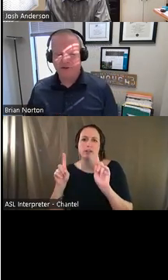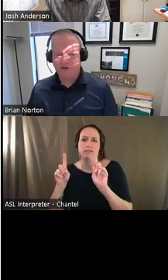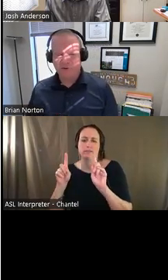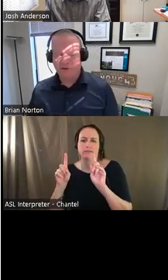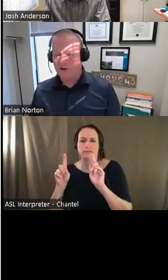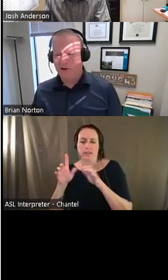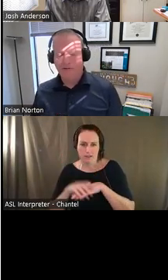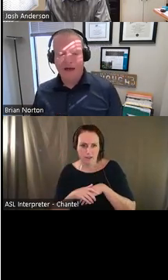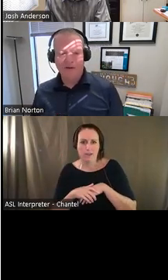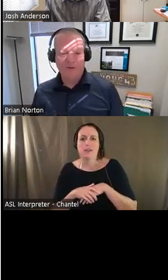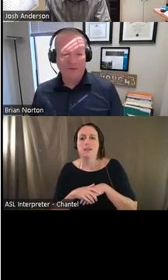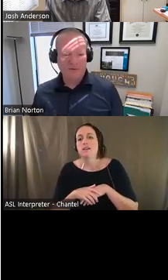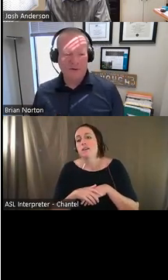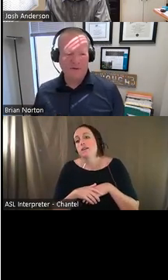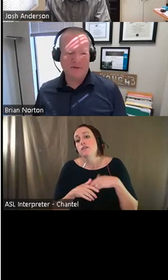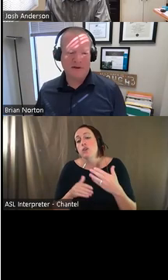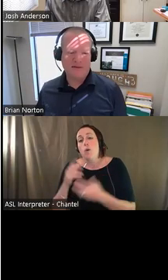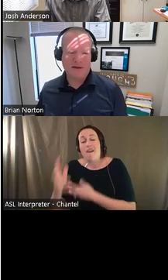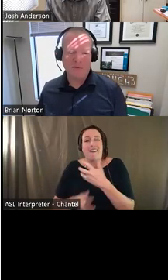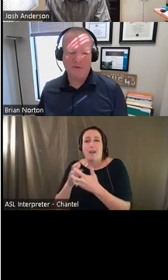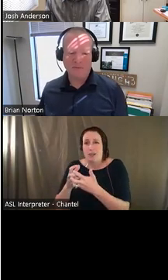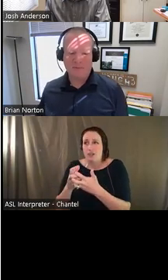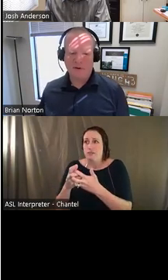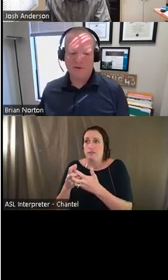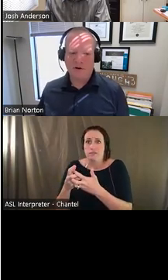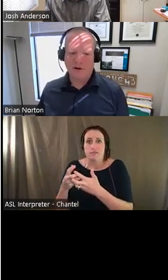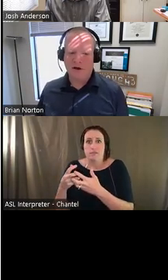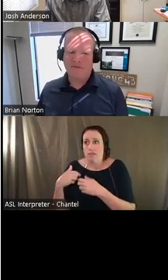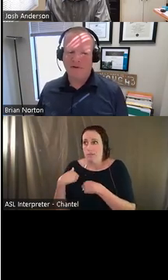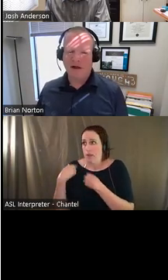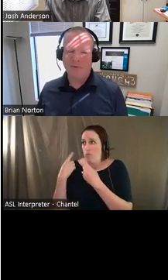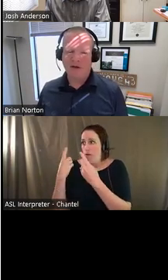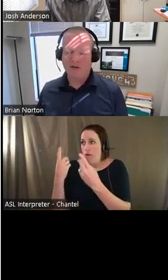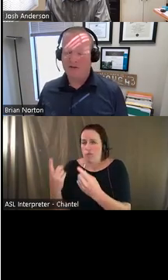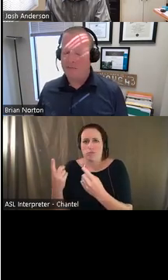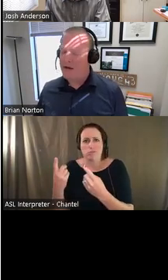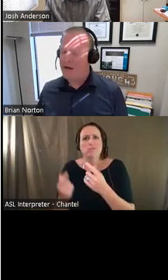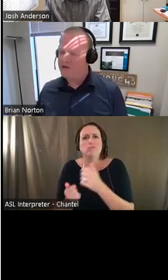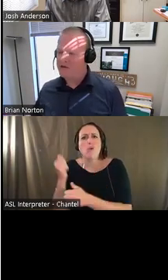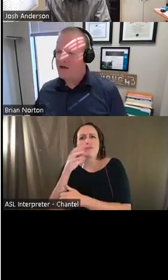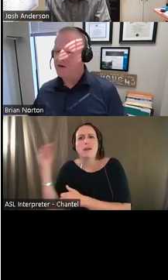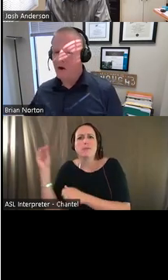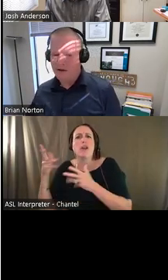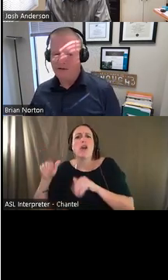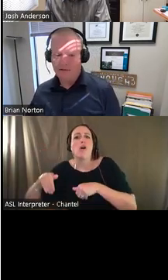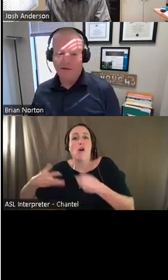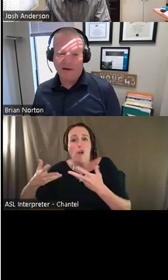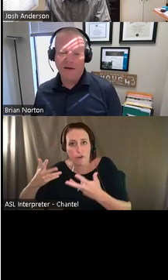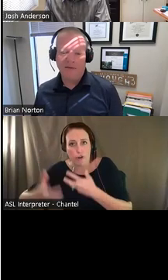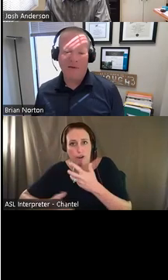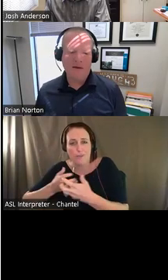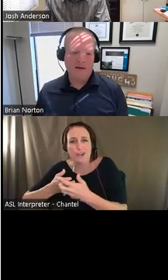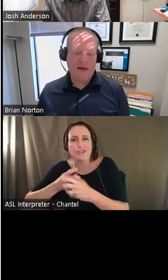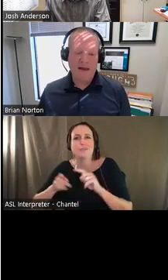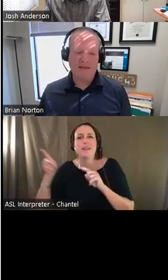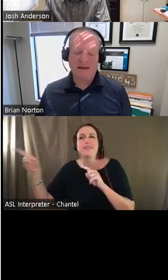accommodations really aren't all that new for folks. I think most employers already offer accommodations. They might just not know it. Um,